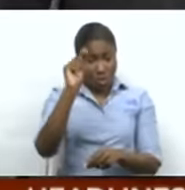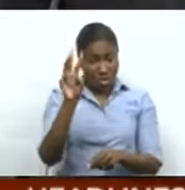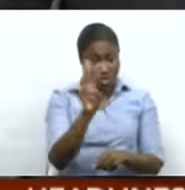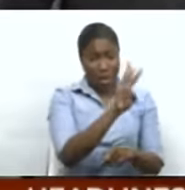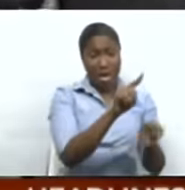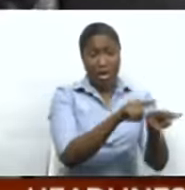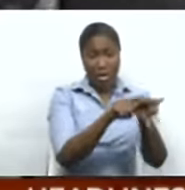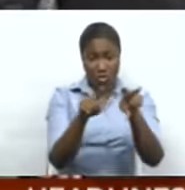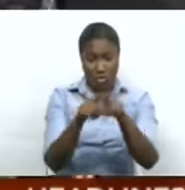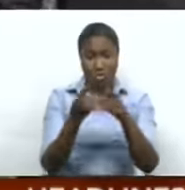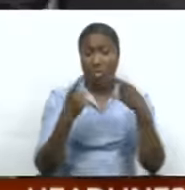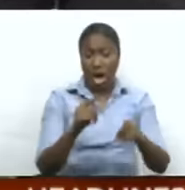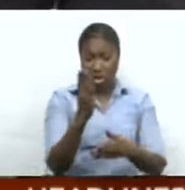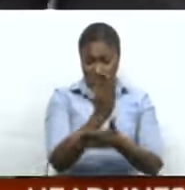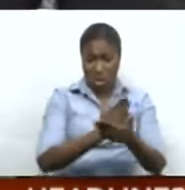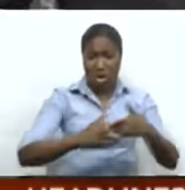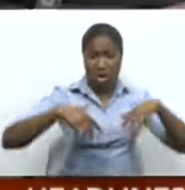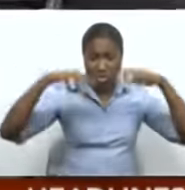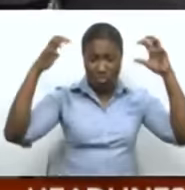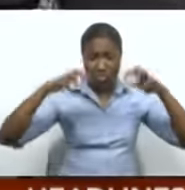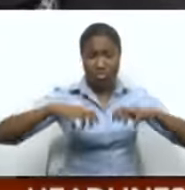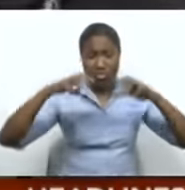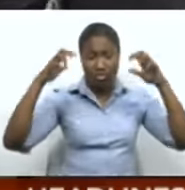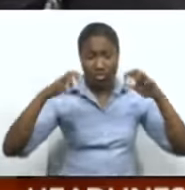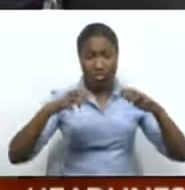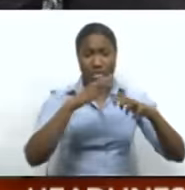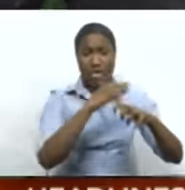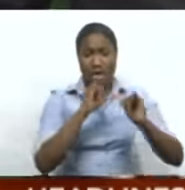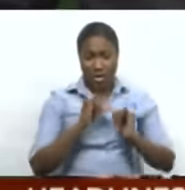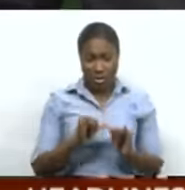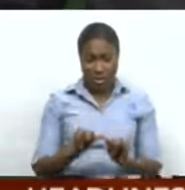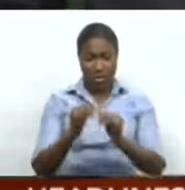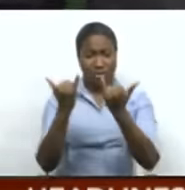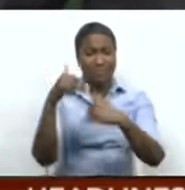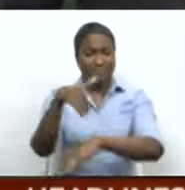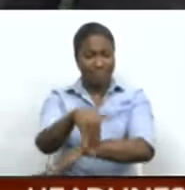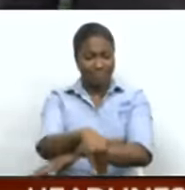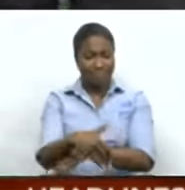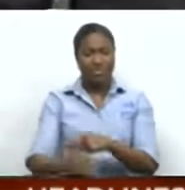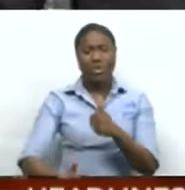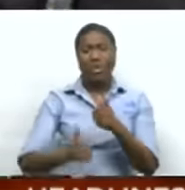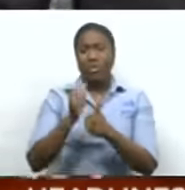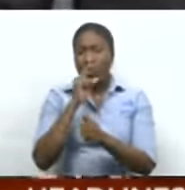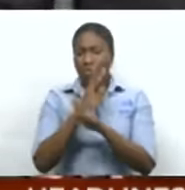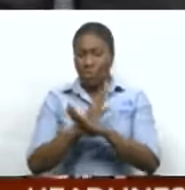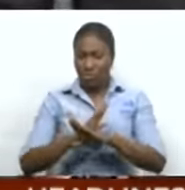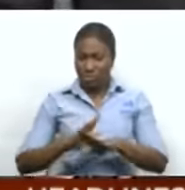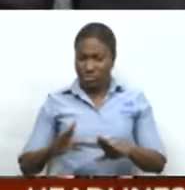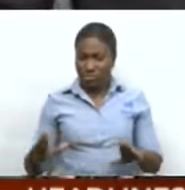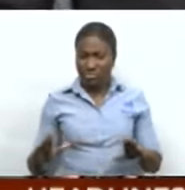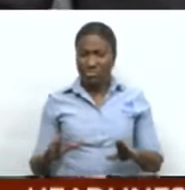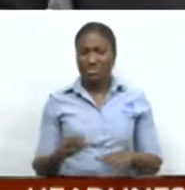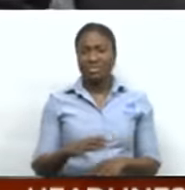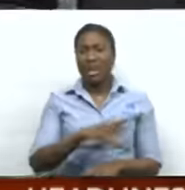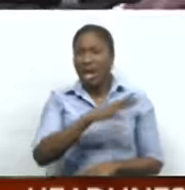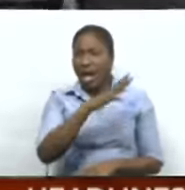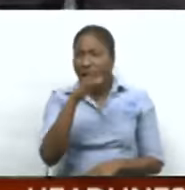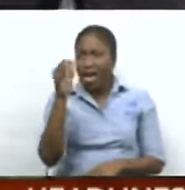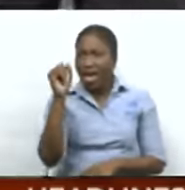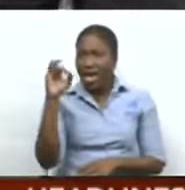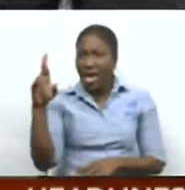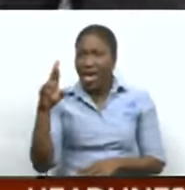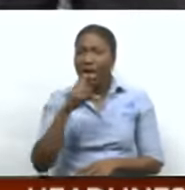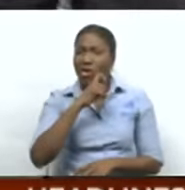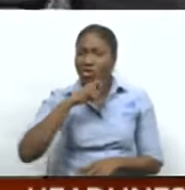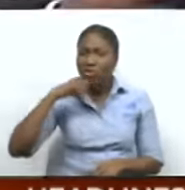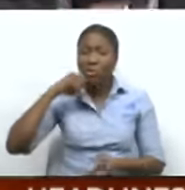well, picking up some scattered showers there. And as we progress through the evening, mostly subtle conditions, we still have quite a bit of dry air in place. But as we